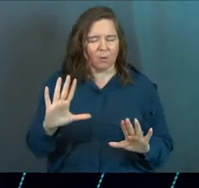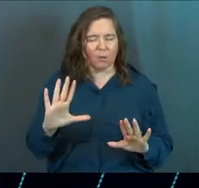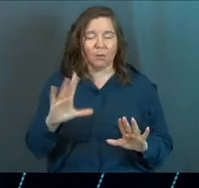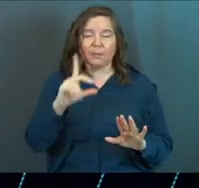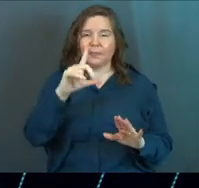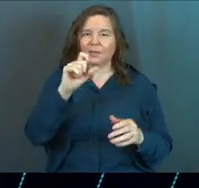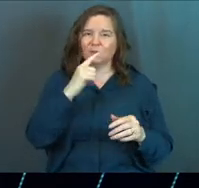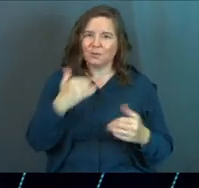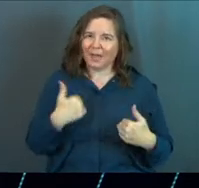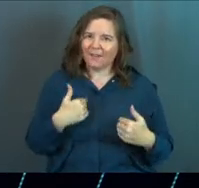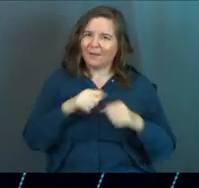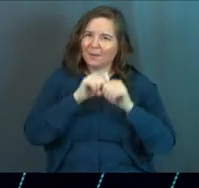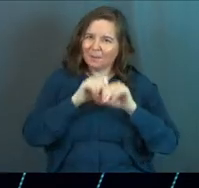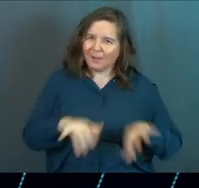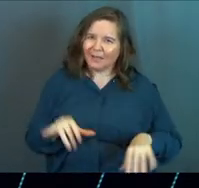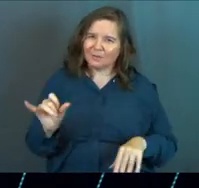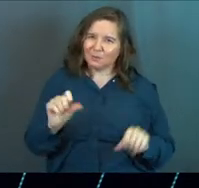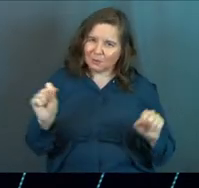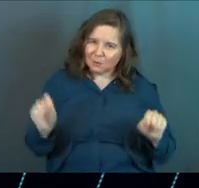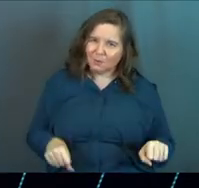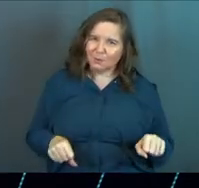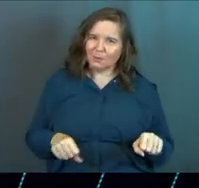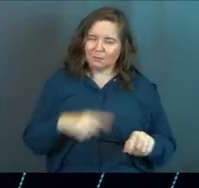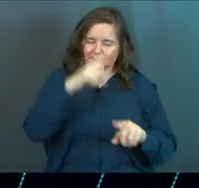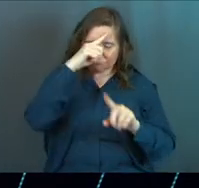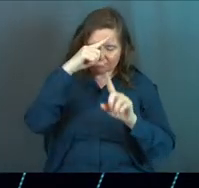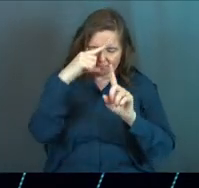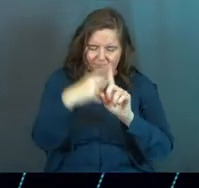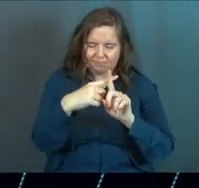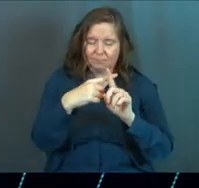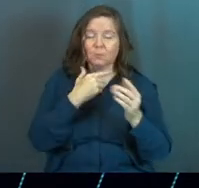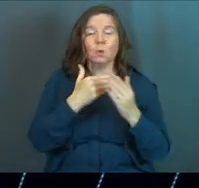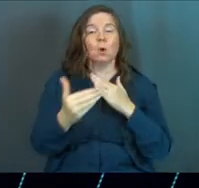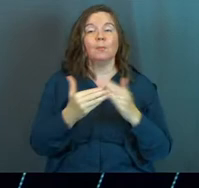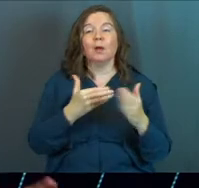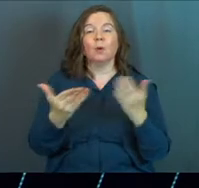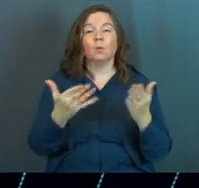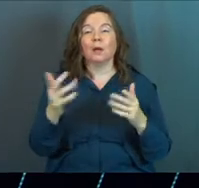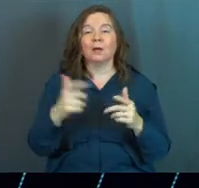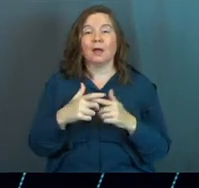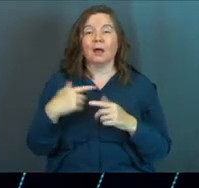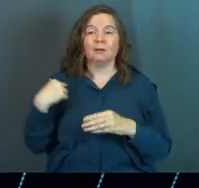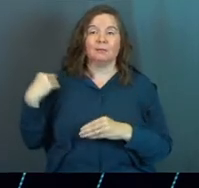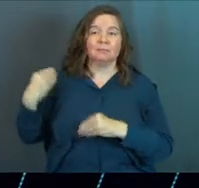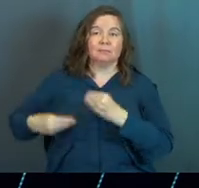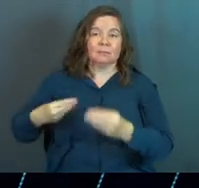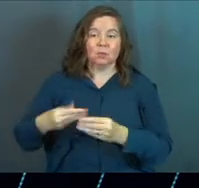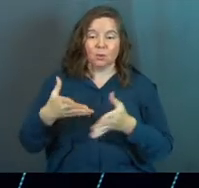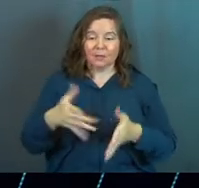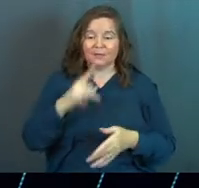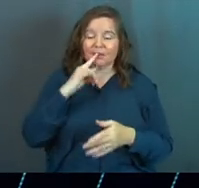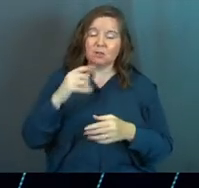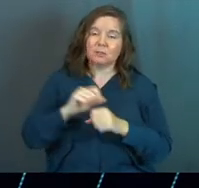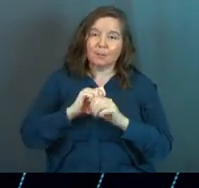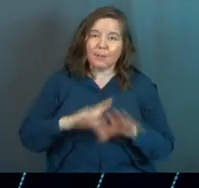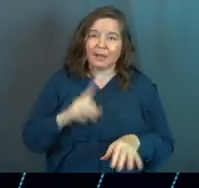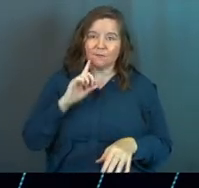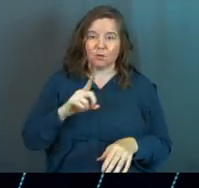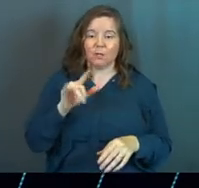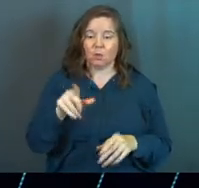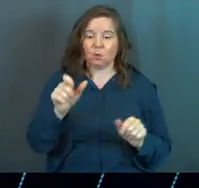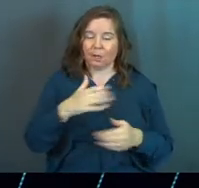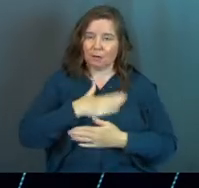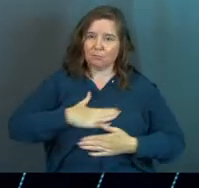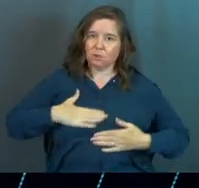there's a blessing for you. No matter what kind of inheritance you leave to your kids, see, there's a blessing for you